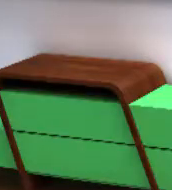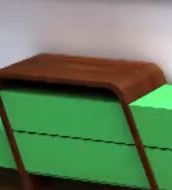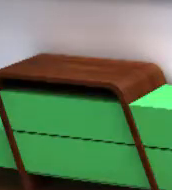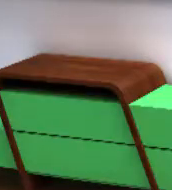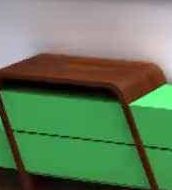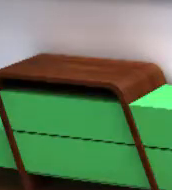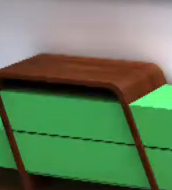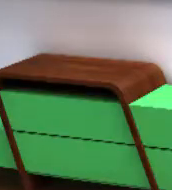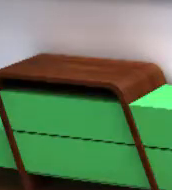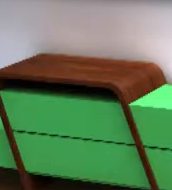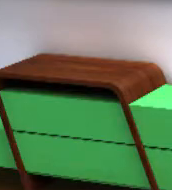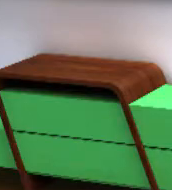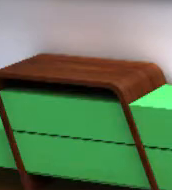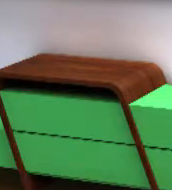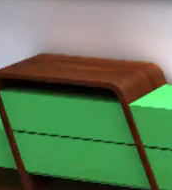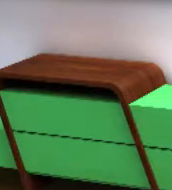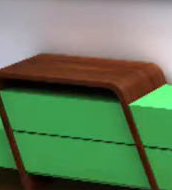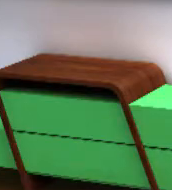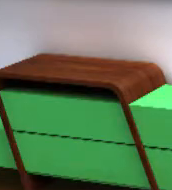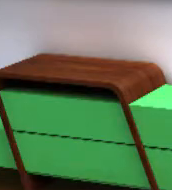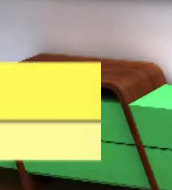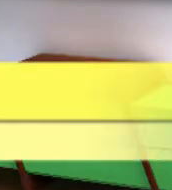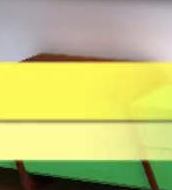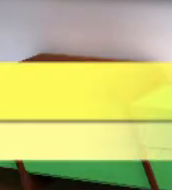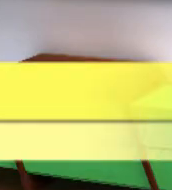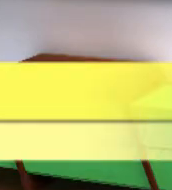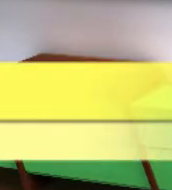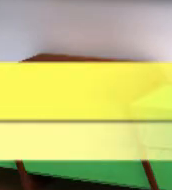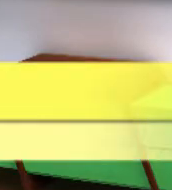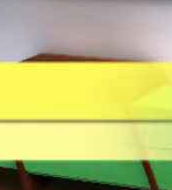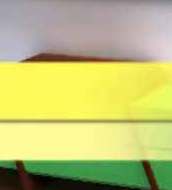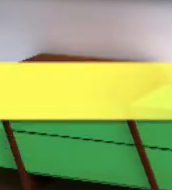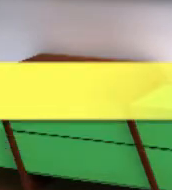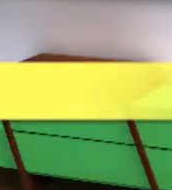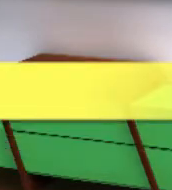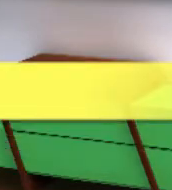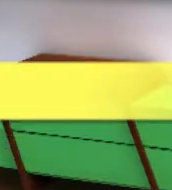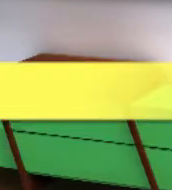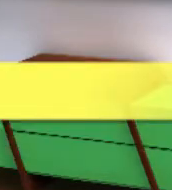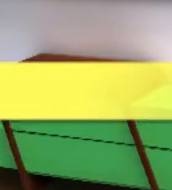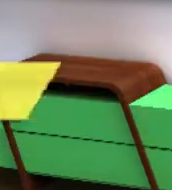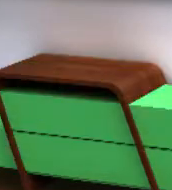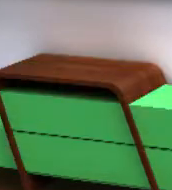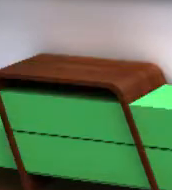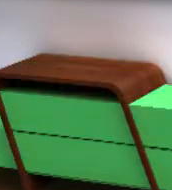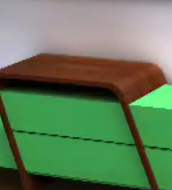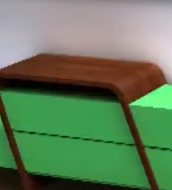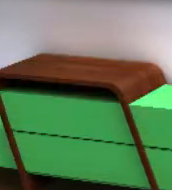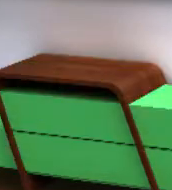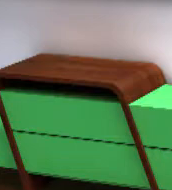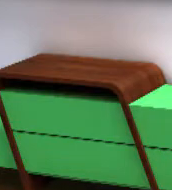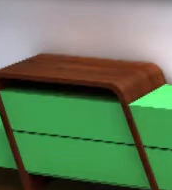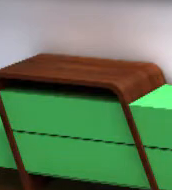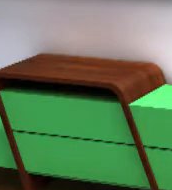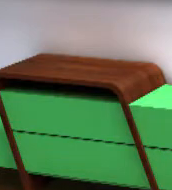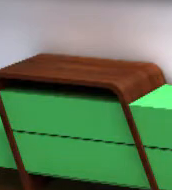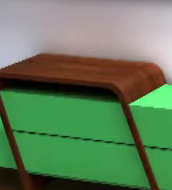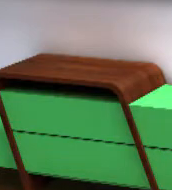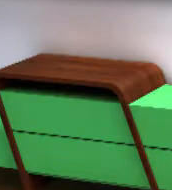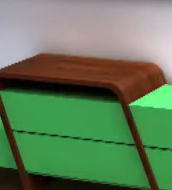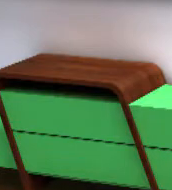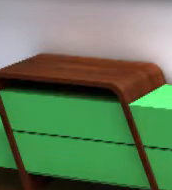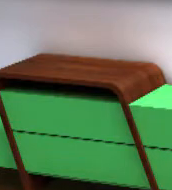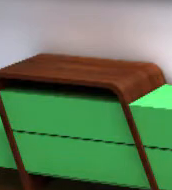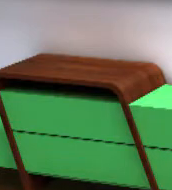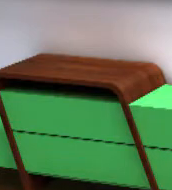it's friday the 11th of october 2019 welcome to your local news for today